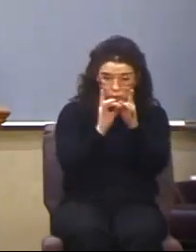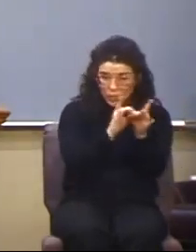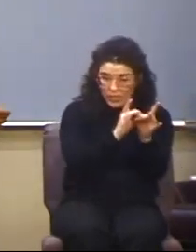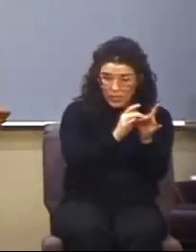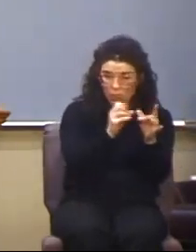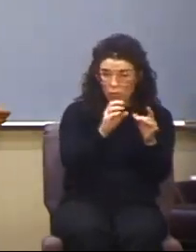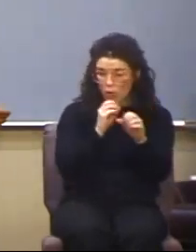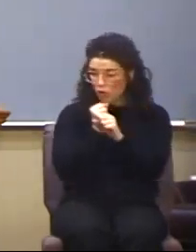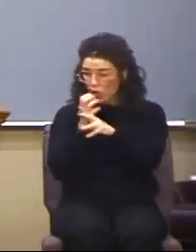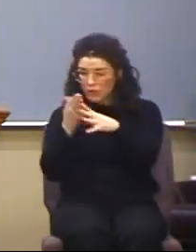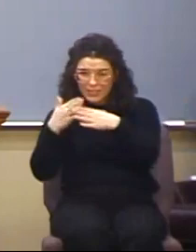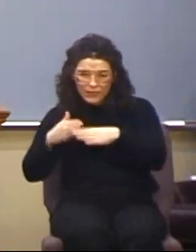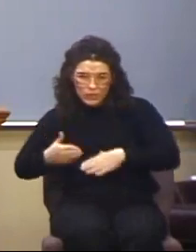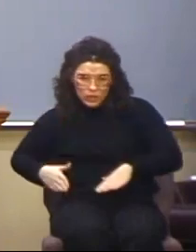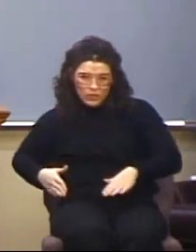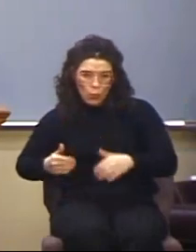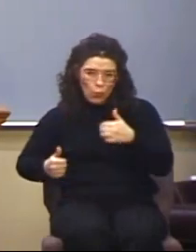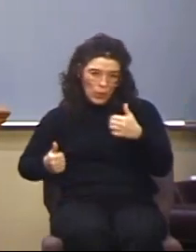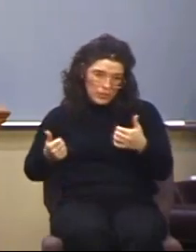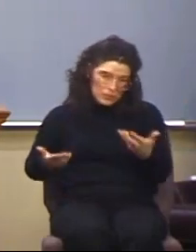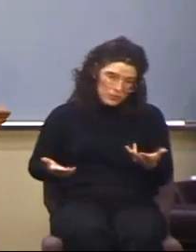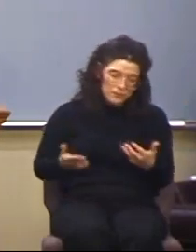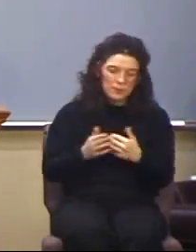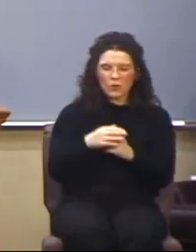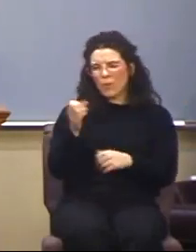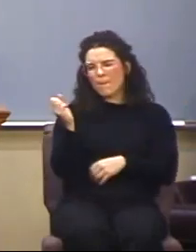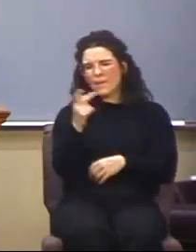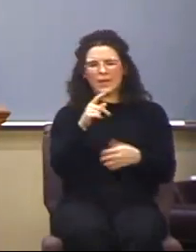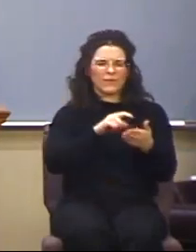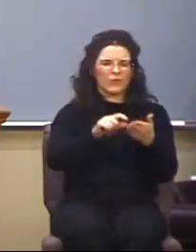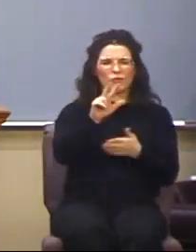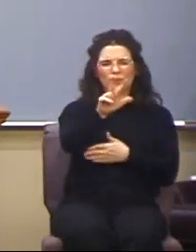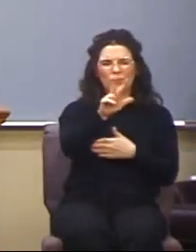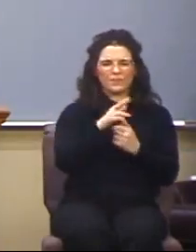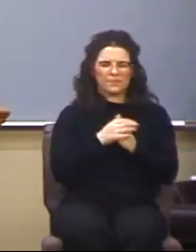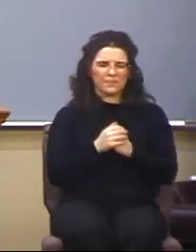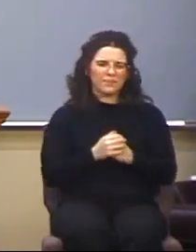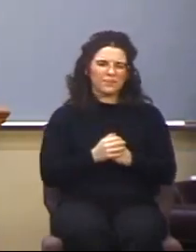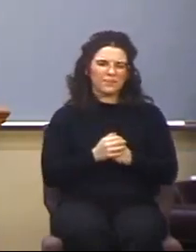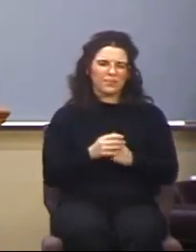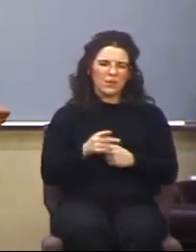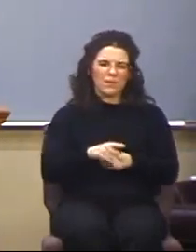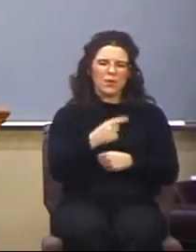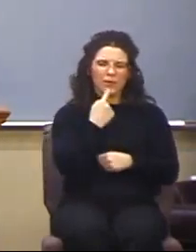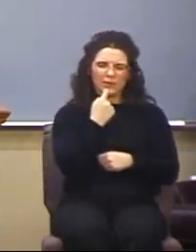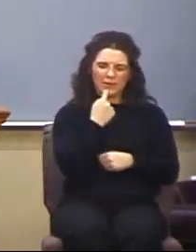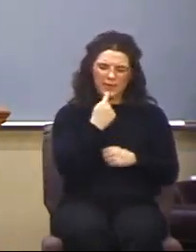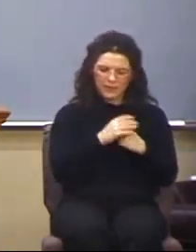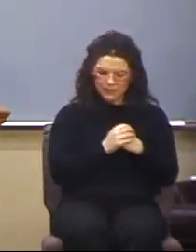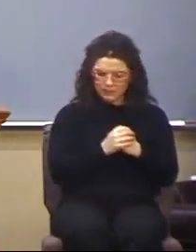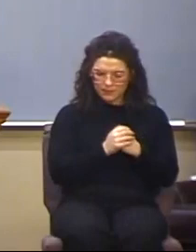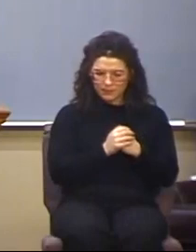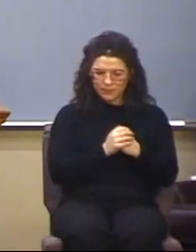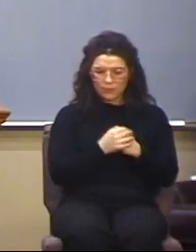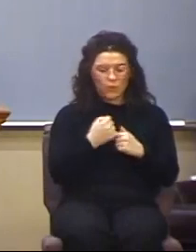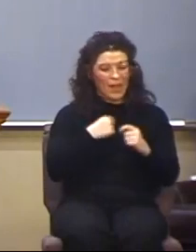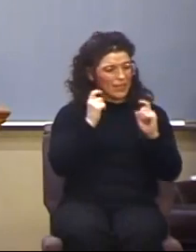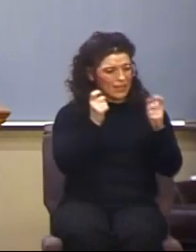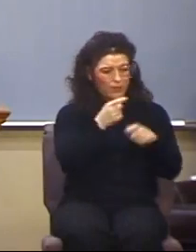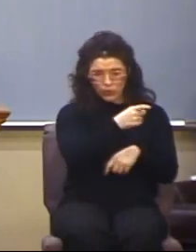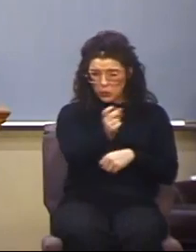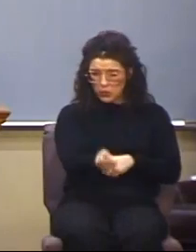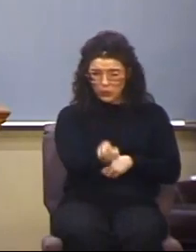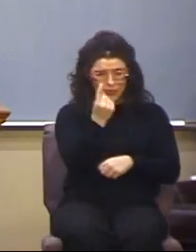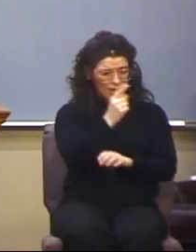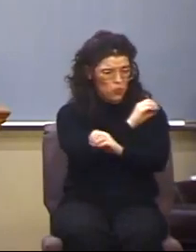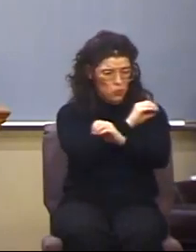through these various passages. So going back to verse 3, he begins here, Wherefore, I give you to understand that no man... Now,